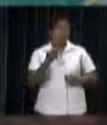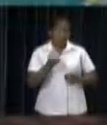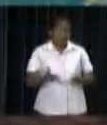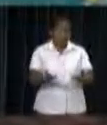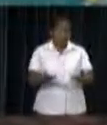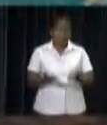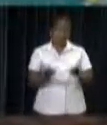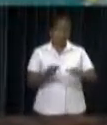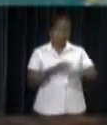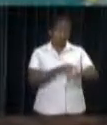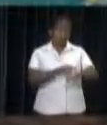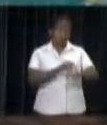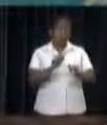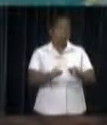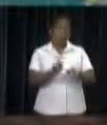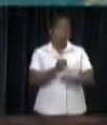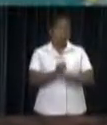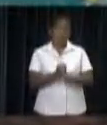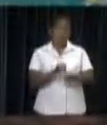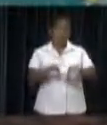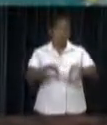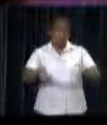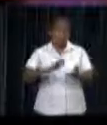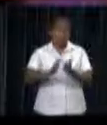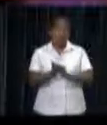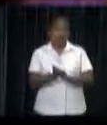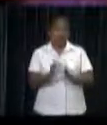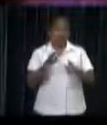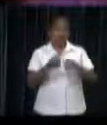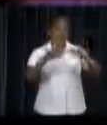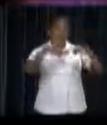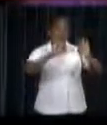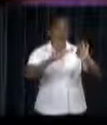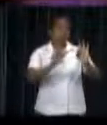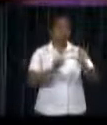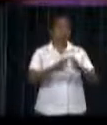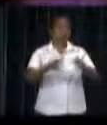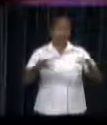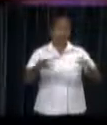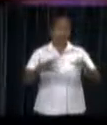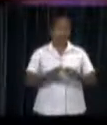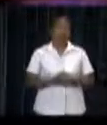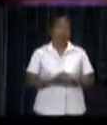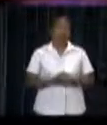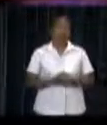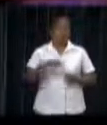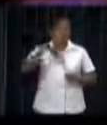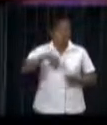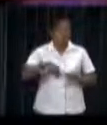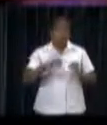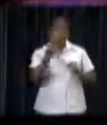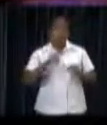Steinbachery Strat. A bakery, a watchmaking workplace, a timber market, and a transport company